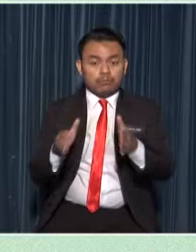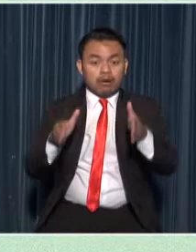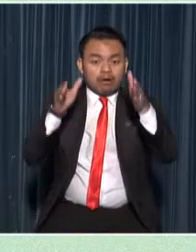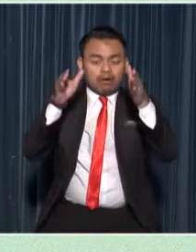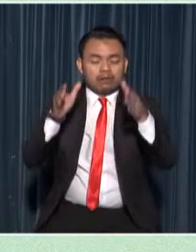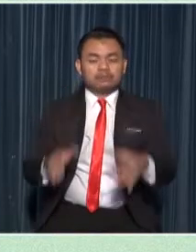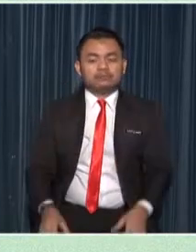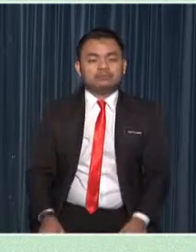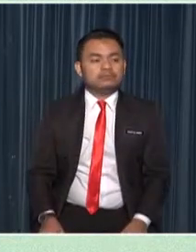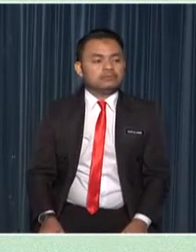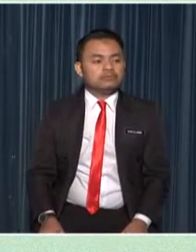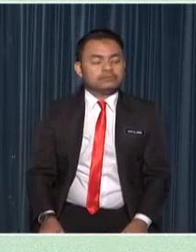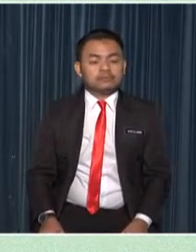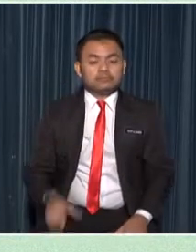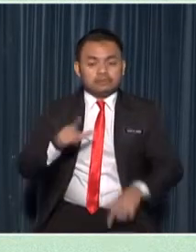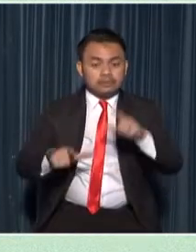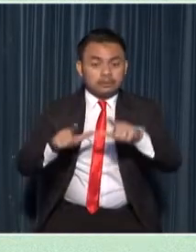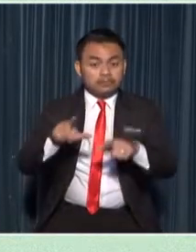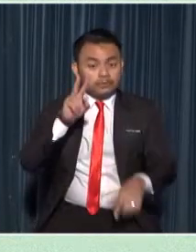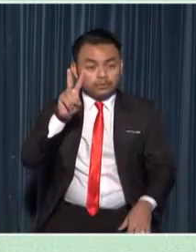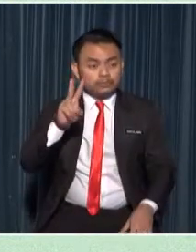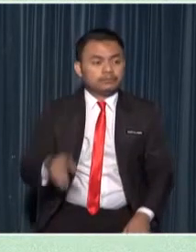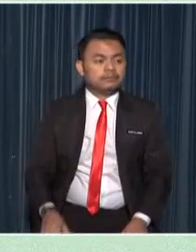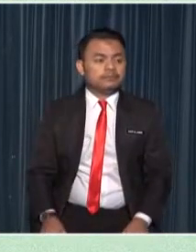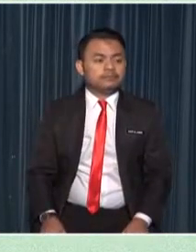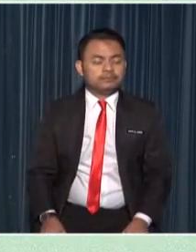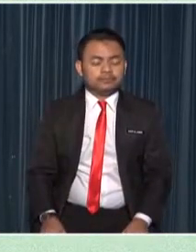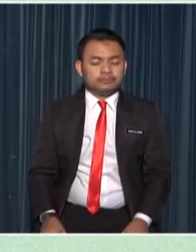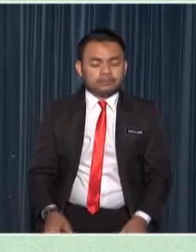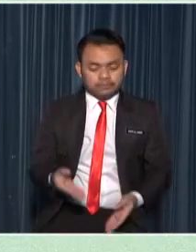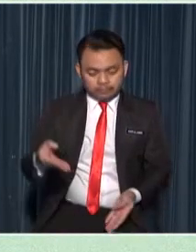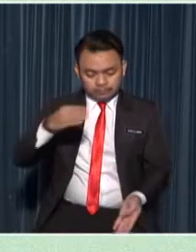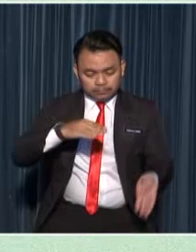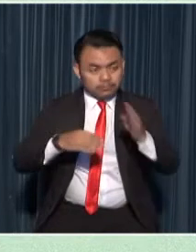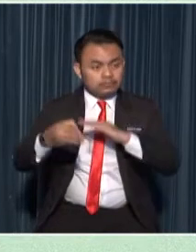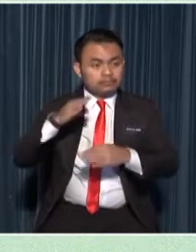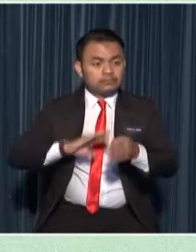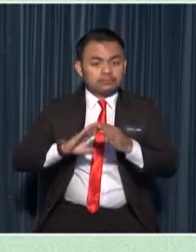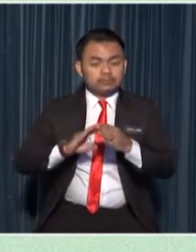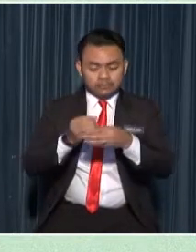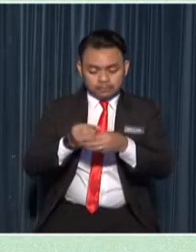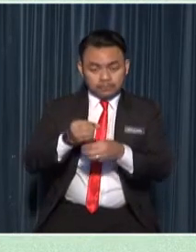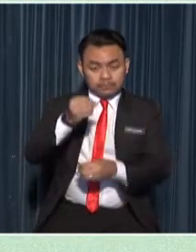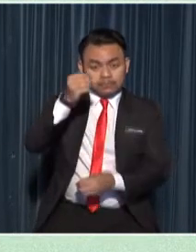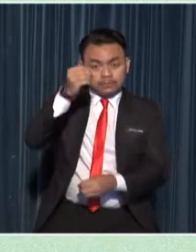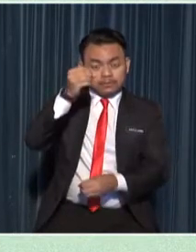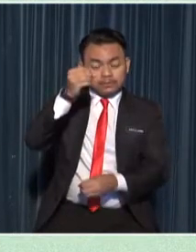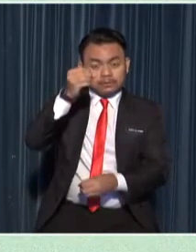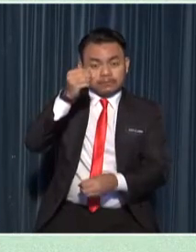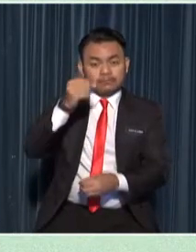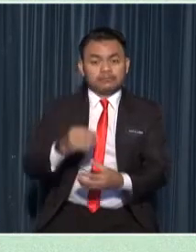step two wrap the exposed stem with the growing medium